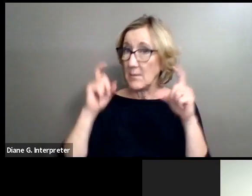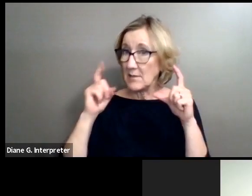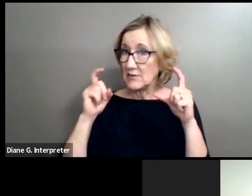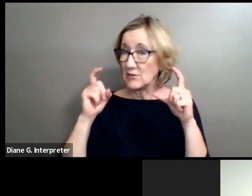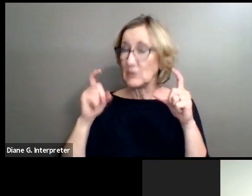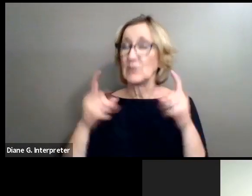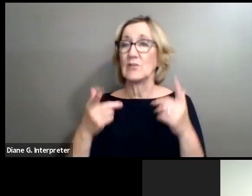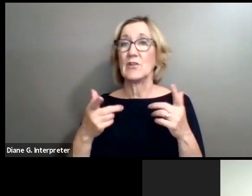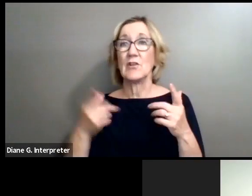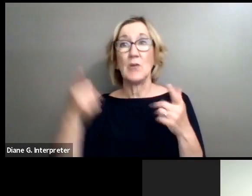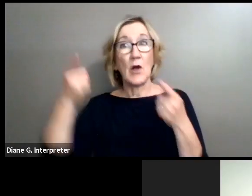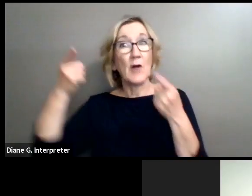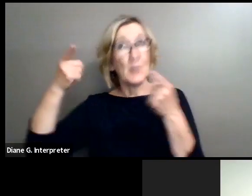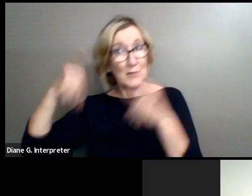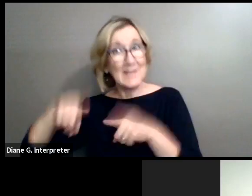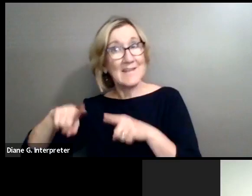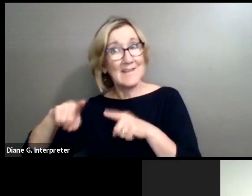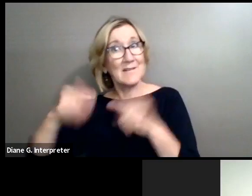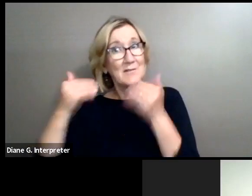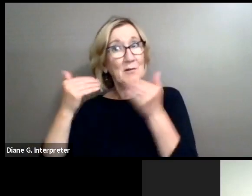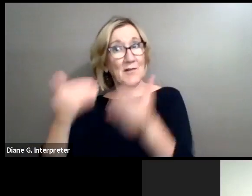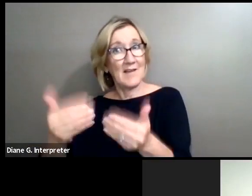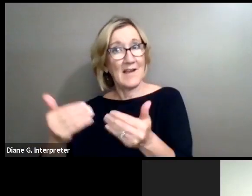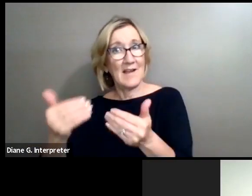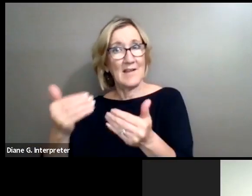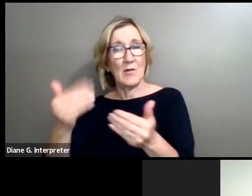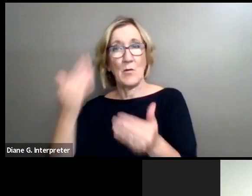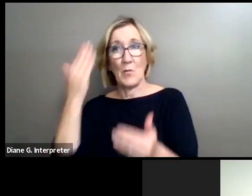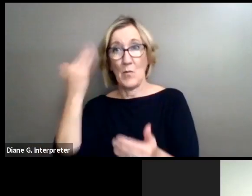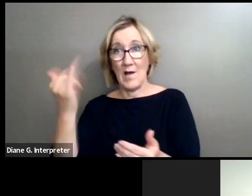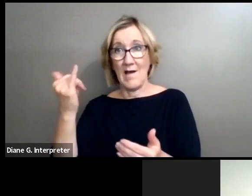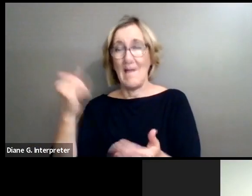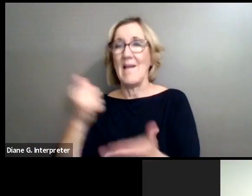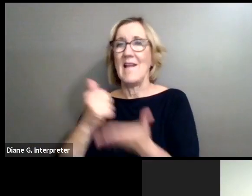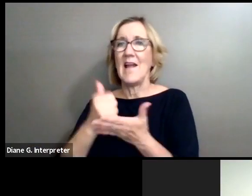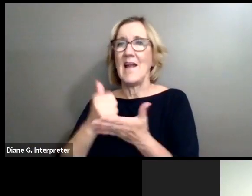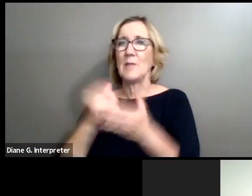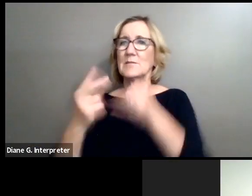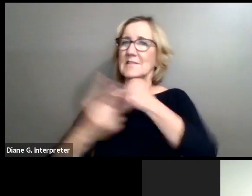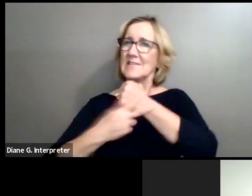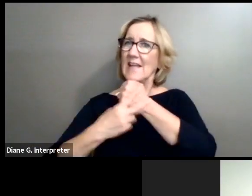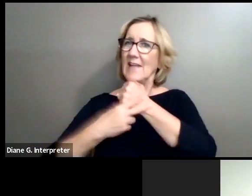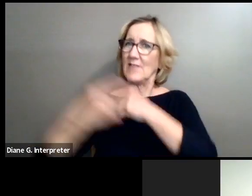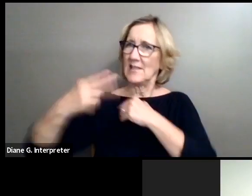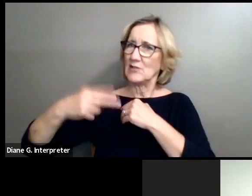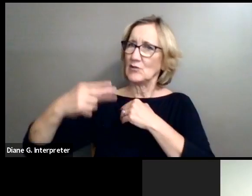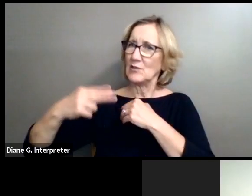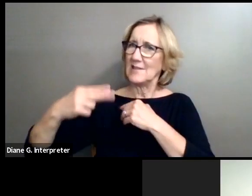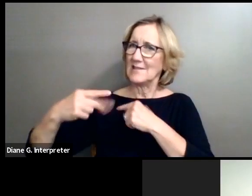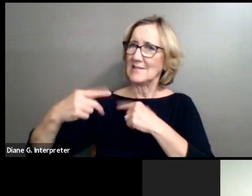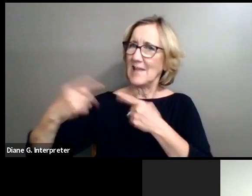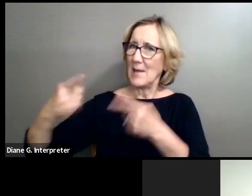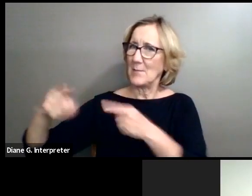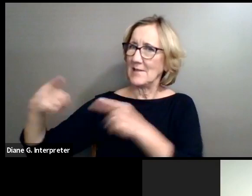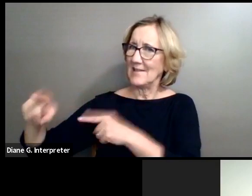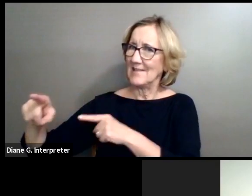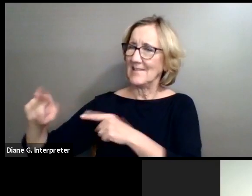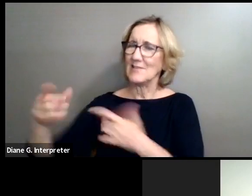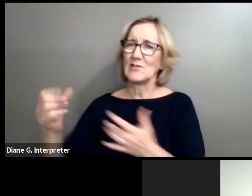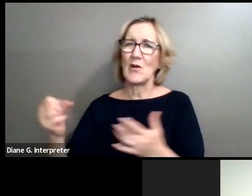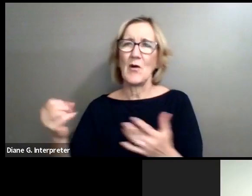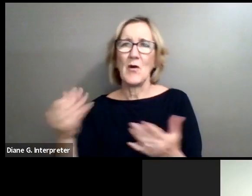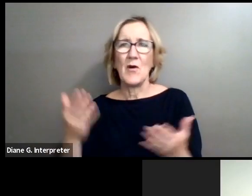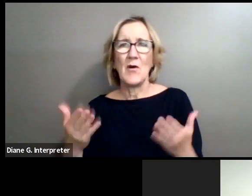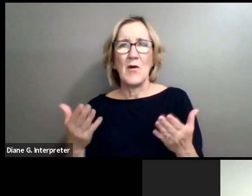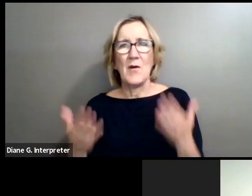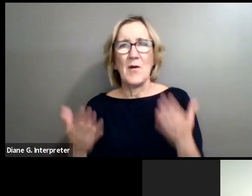you agree because, you know, it helps preserve a little bit of that history that's going on. So maybe don't give them such